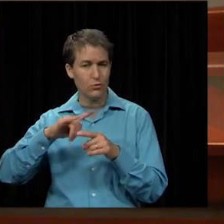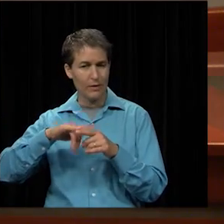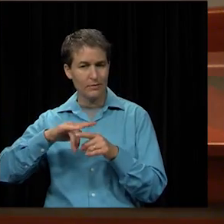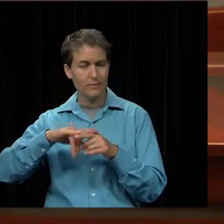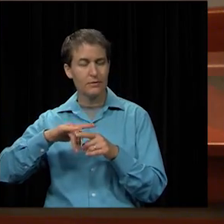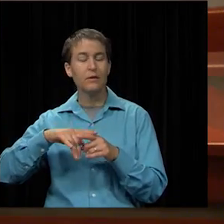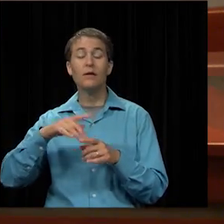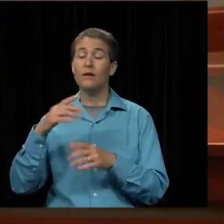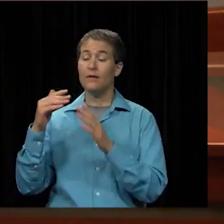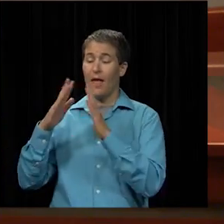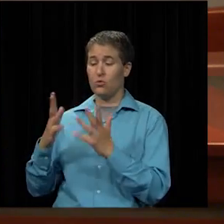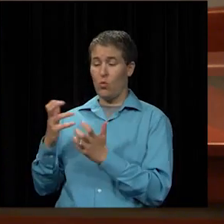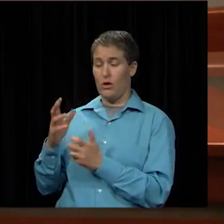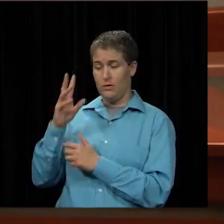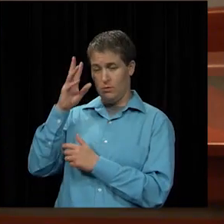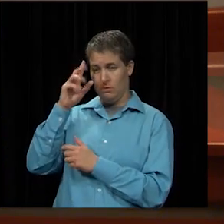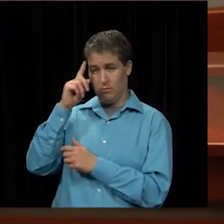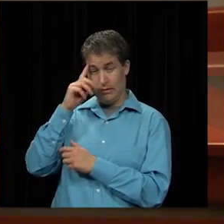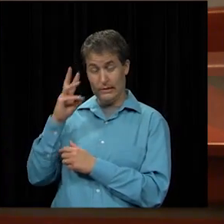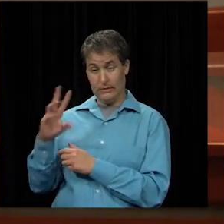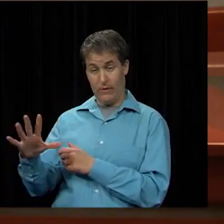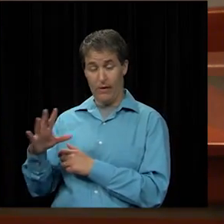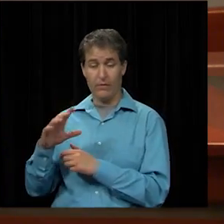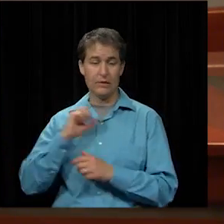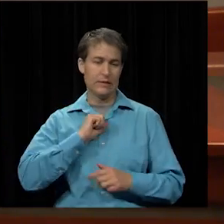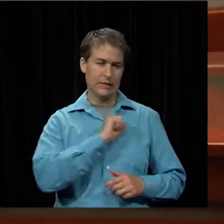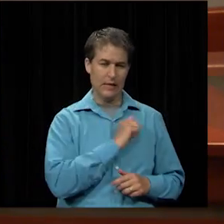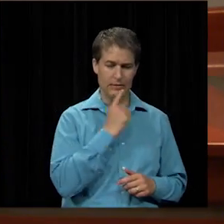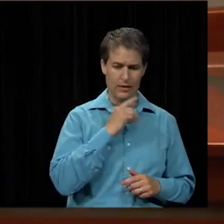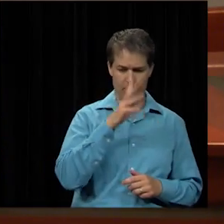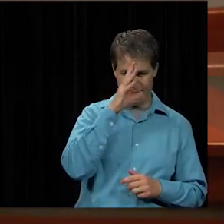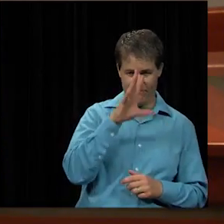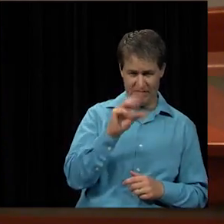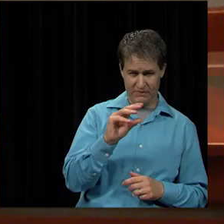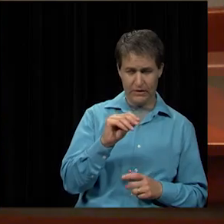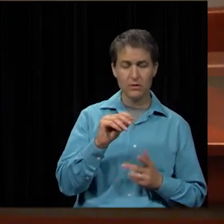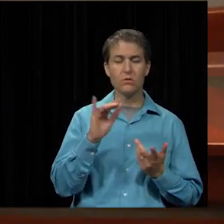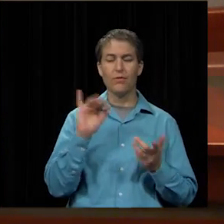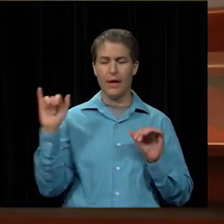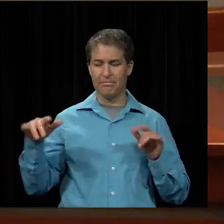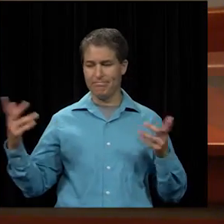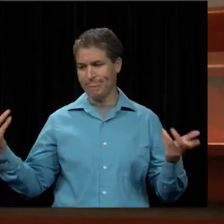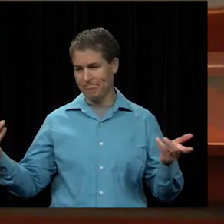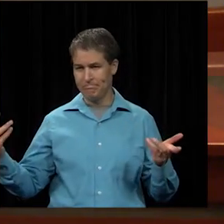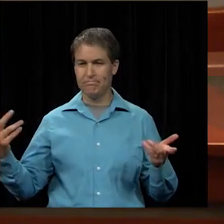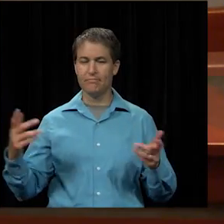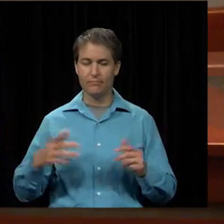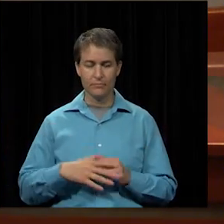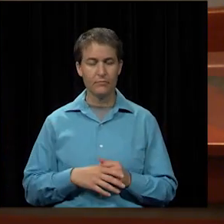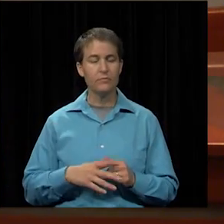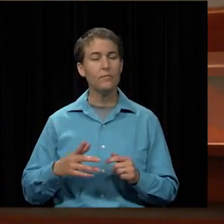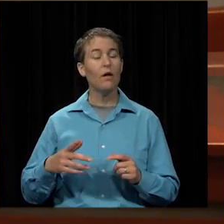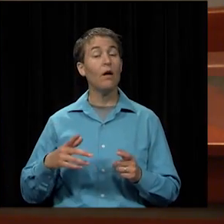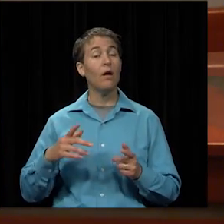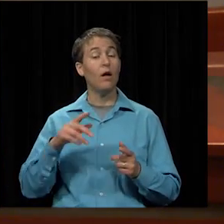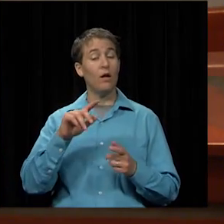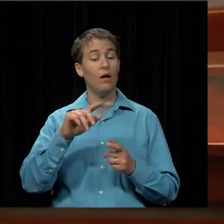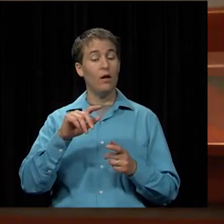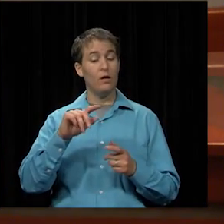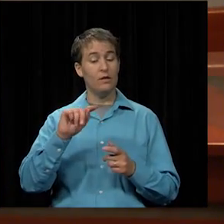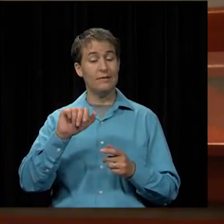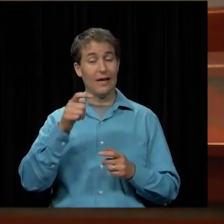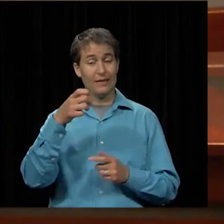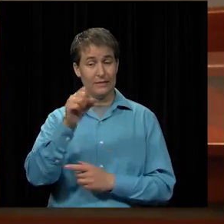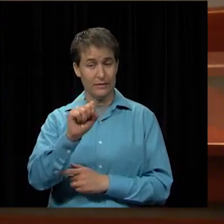let's see, the House wanted 65 cents. Senate put in 50 cents, so that's where it resides right now. This package of taxes is